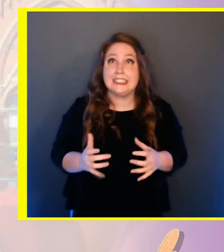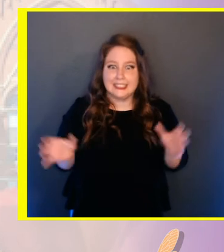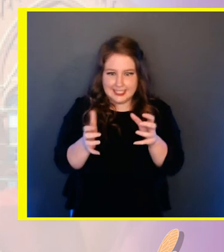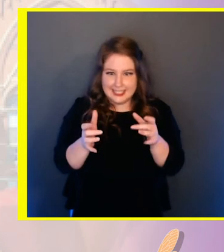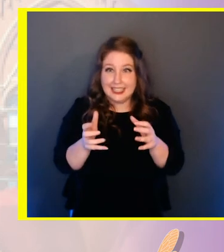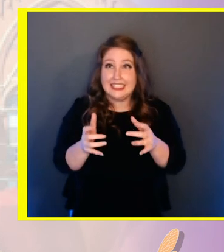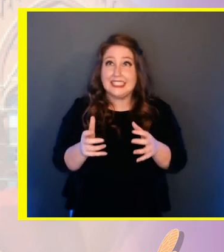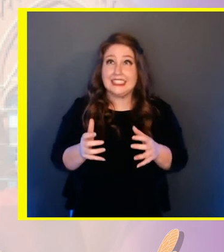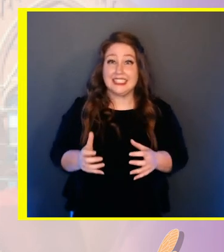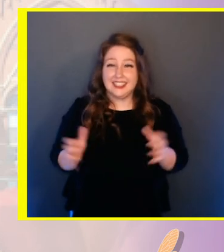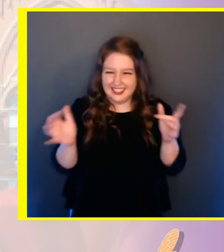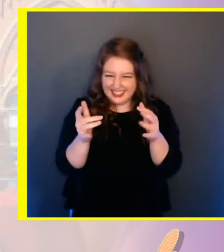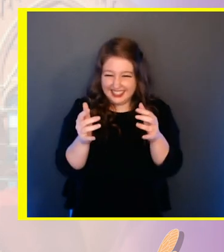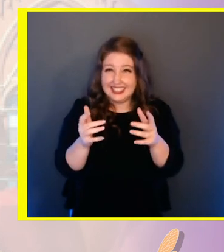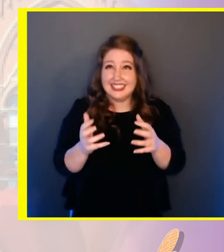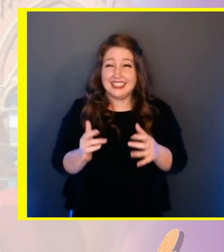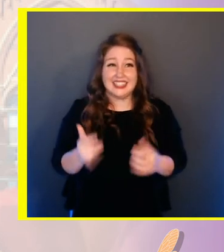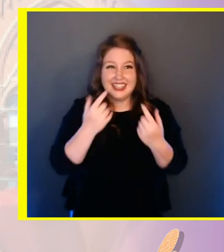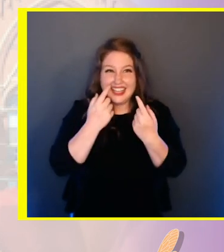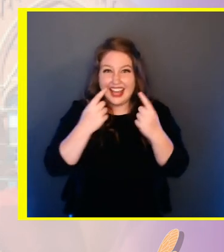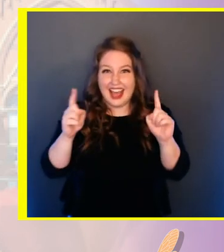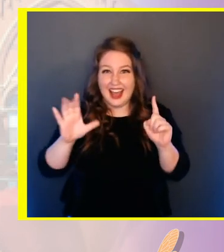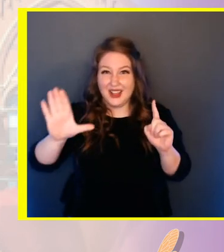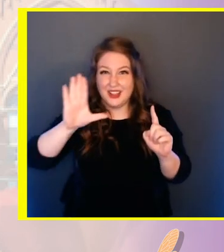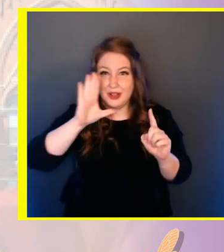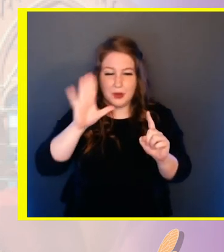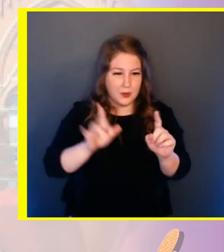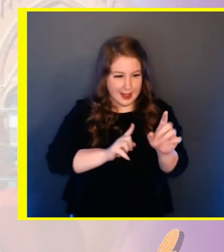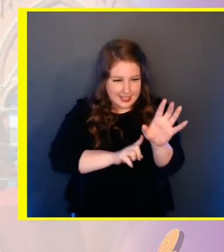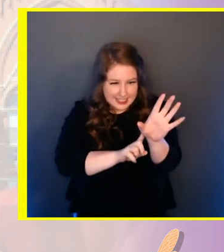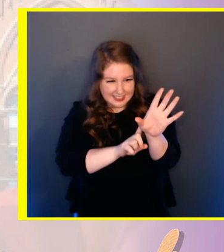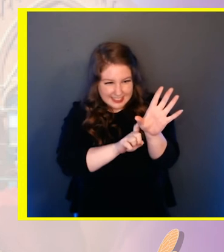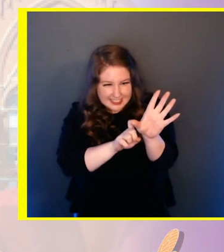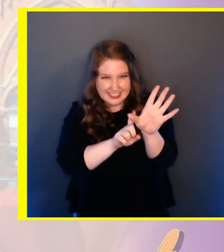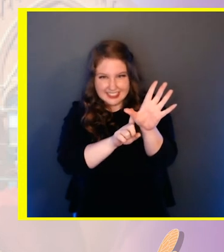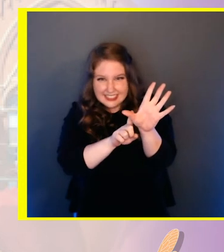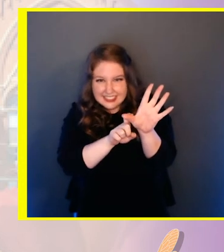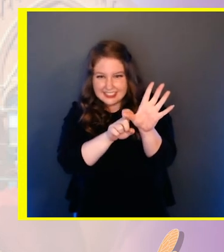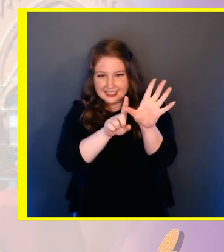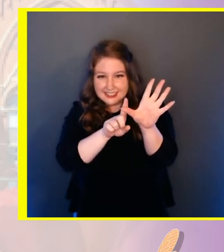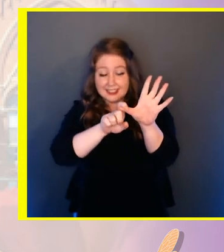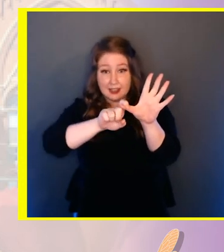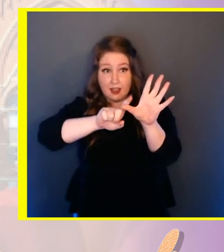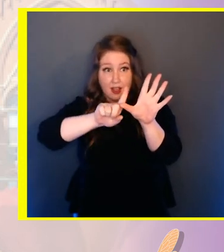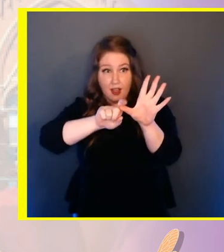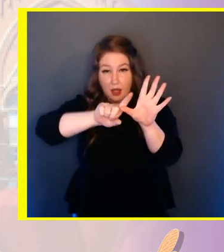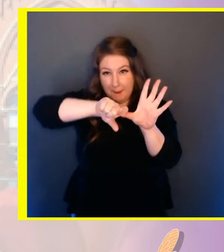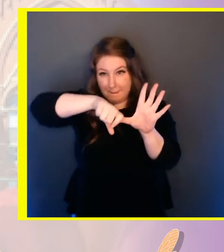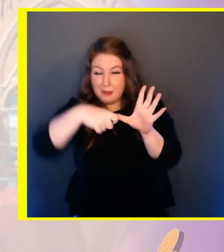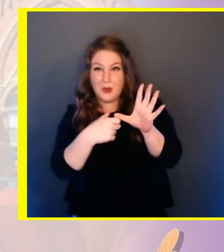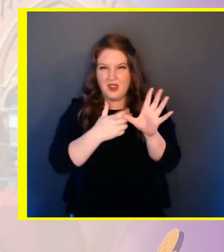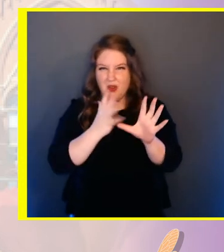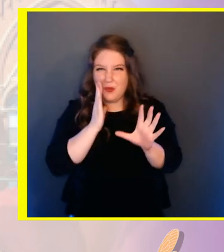Eventually, after they're secure and you watch and you're patient, you can see them the back of their immature skin